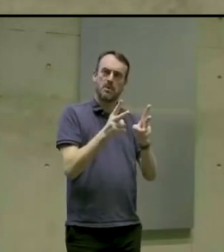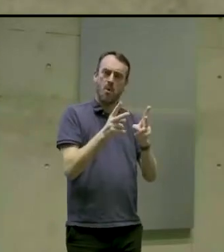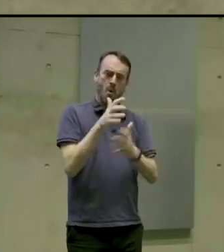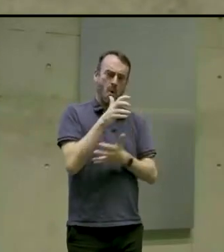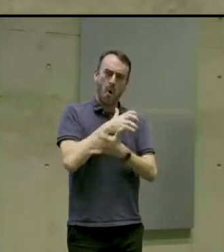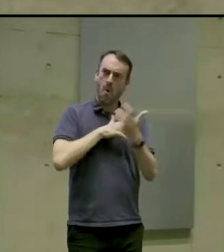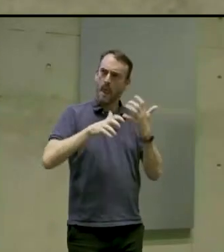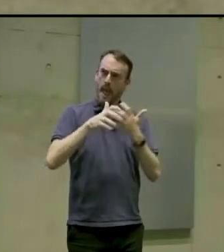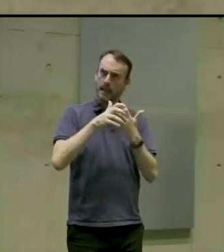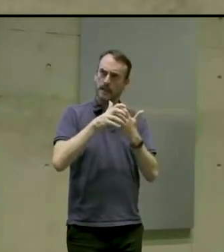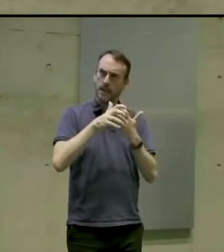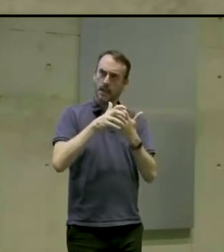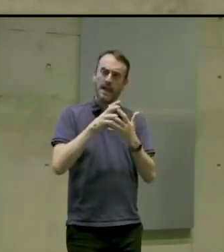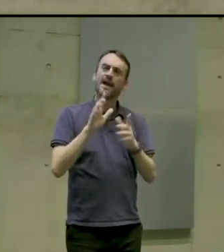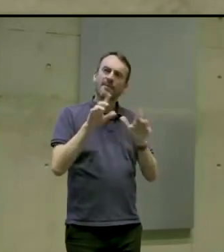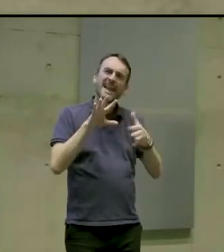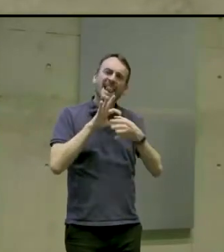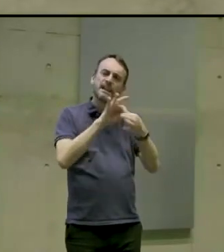needed to be looked at.